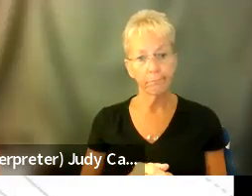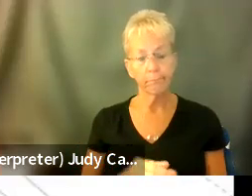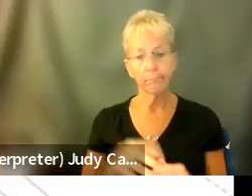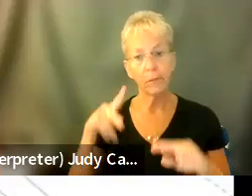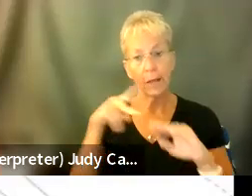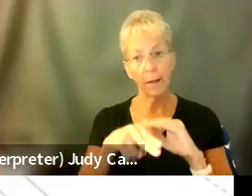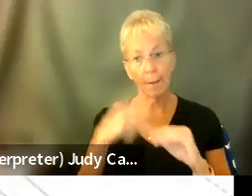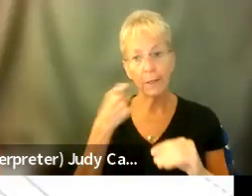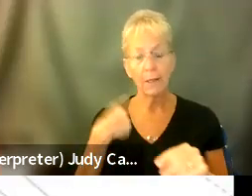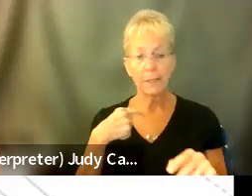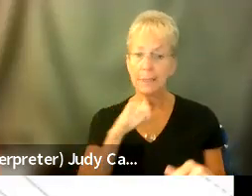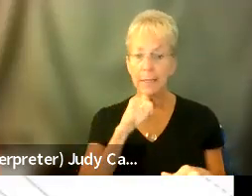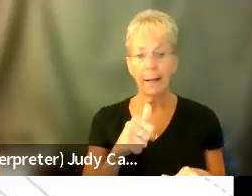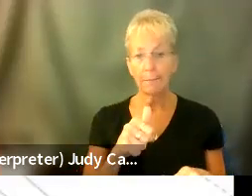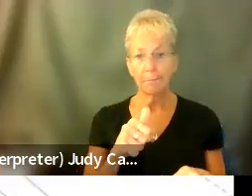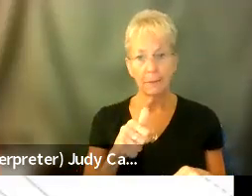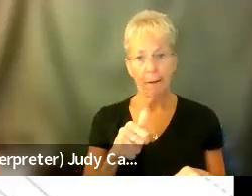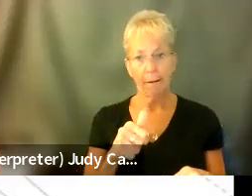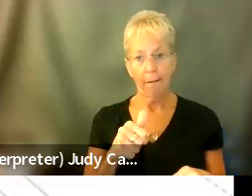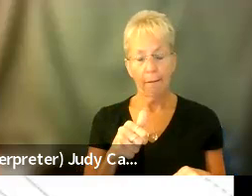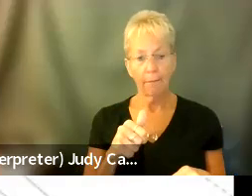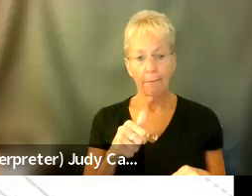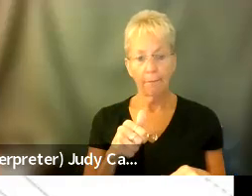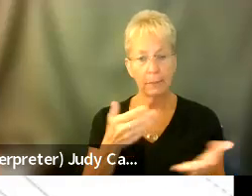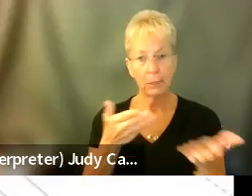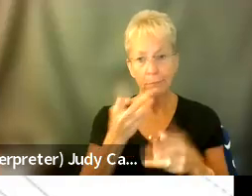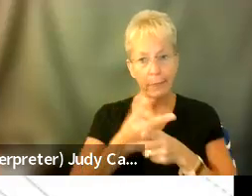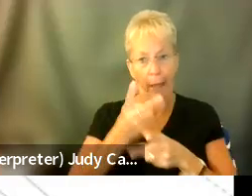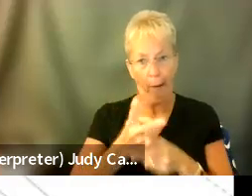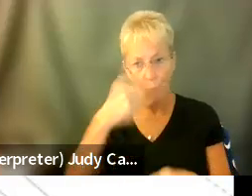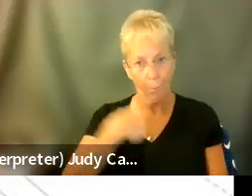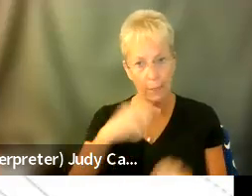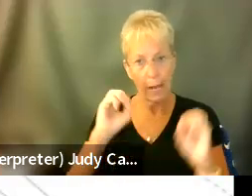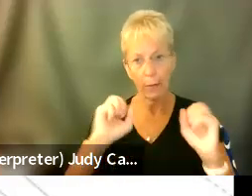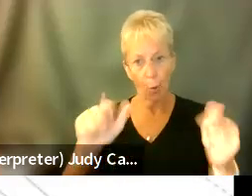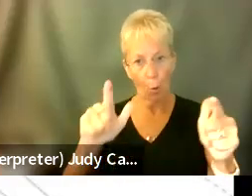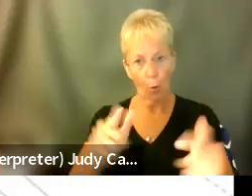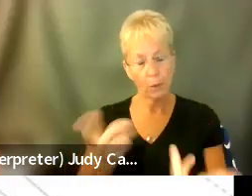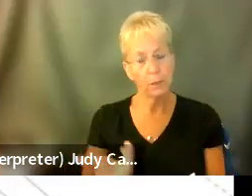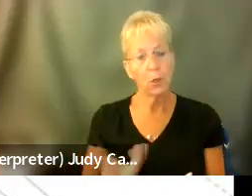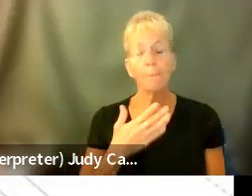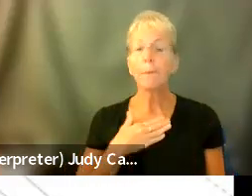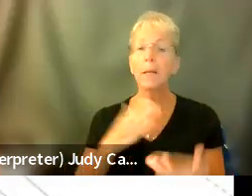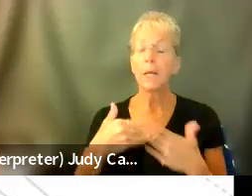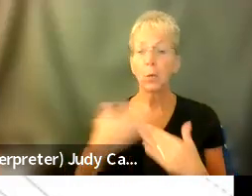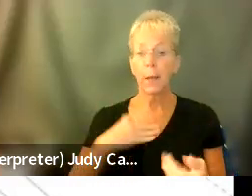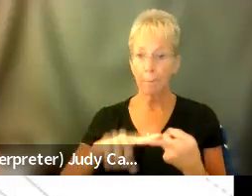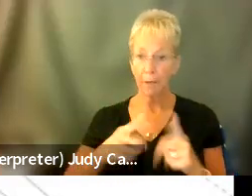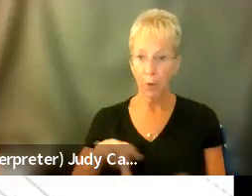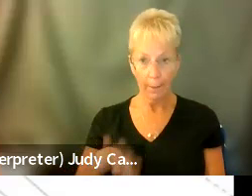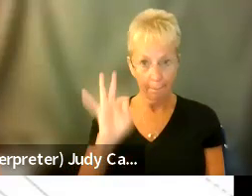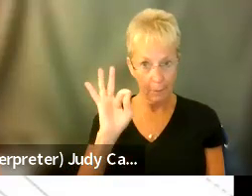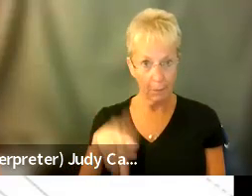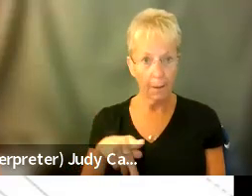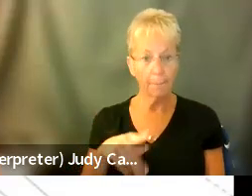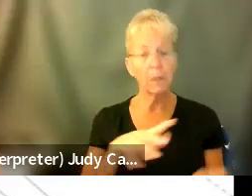because I was like, this was absolute ridiculous care. Um, but my friend picked me up and